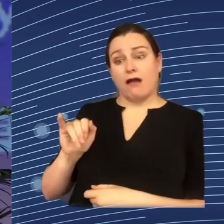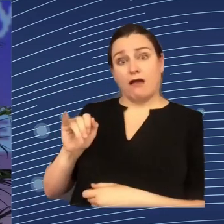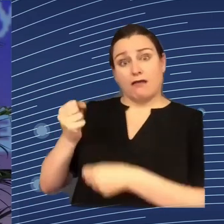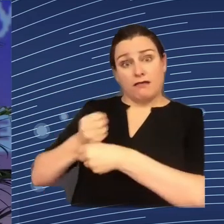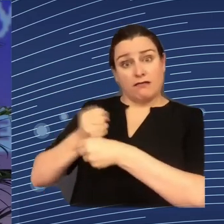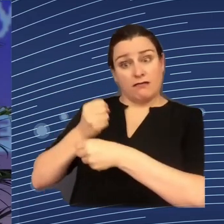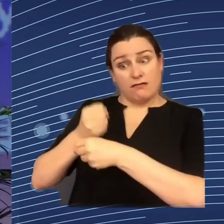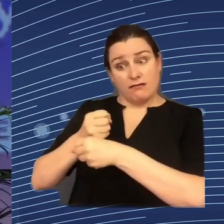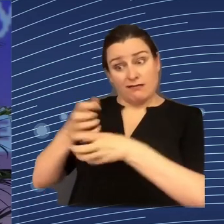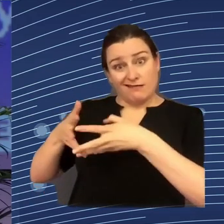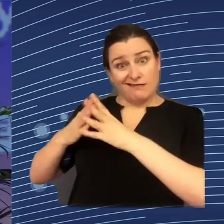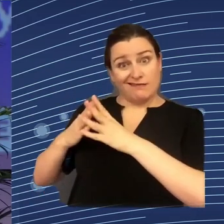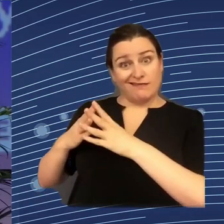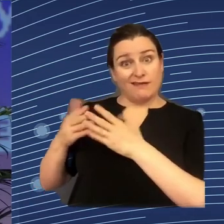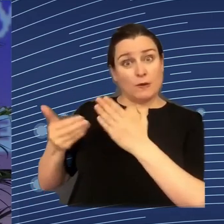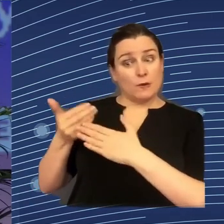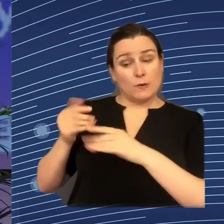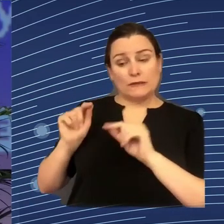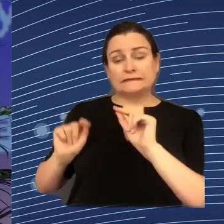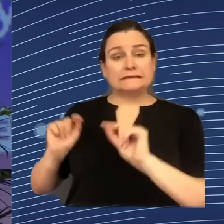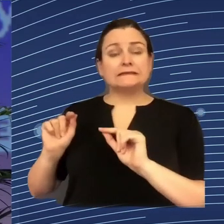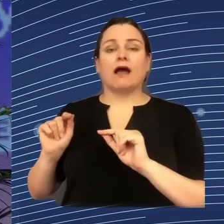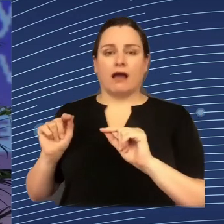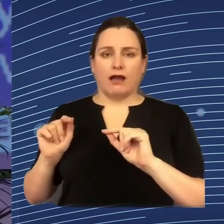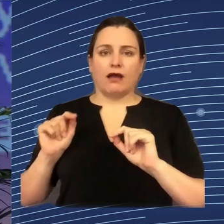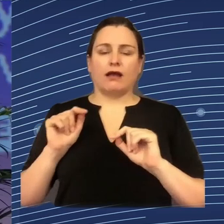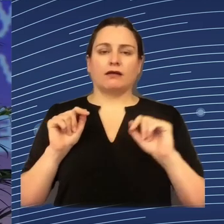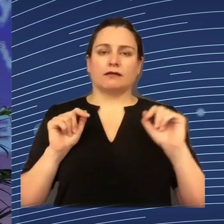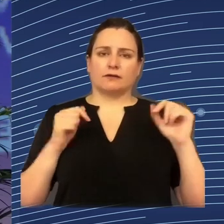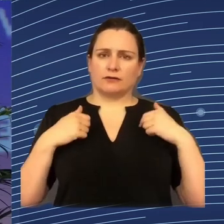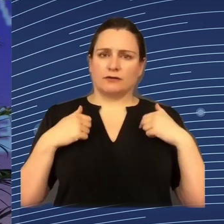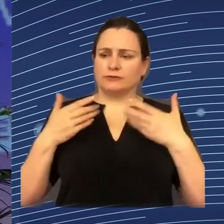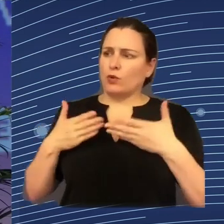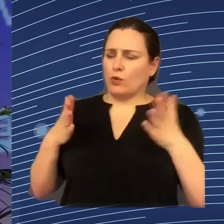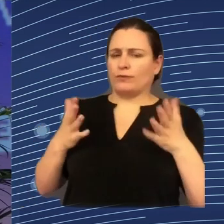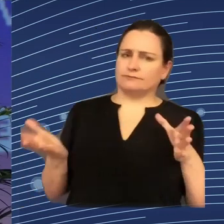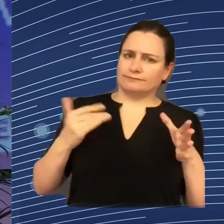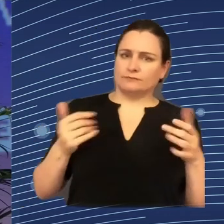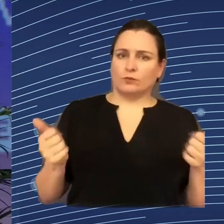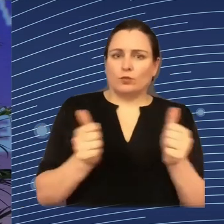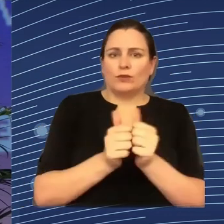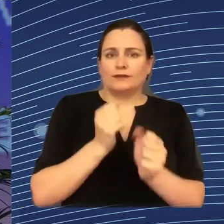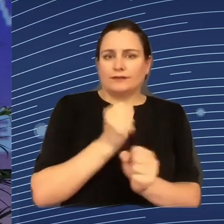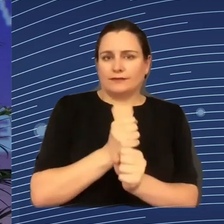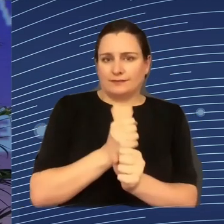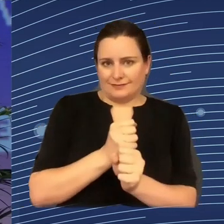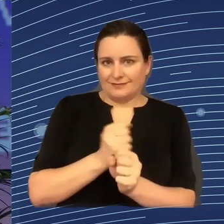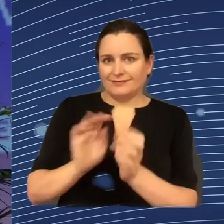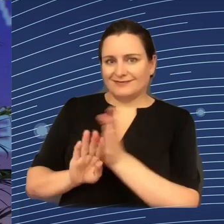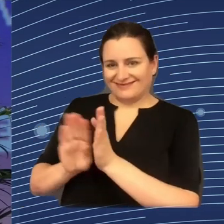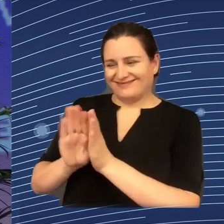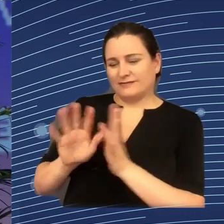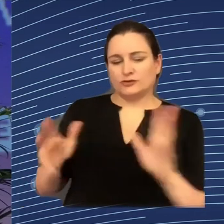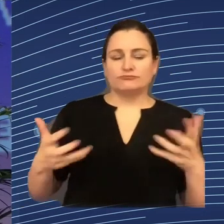excessive regulatory burdens on the companies, making sure that we have in our priorities for EU policymaking going forward